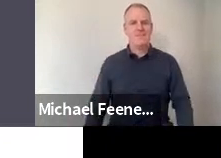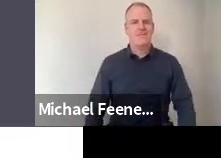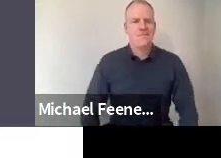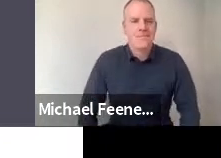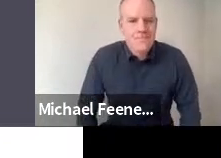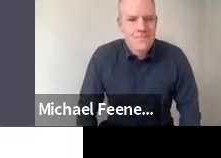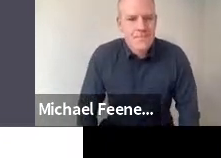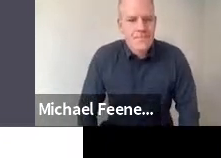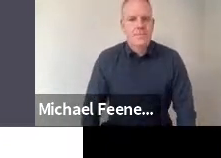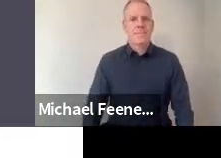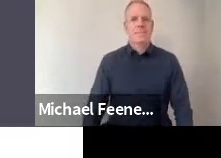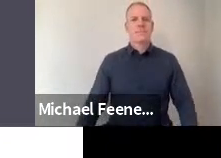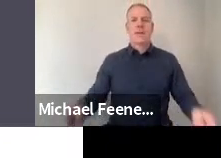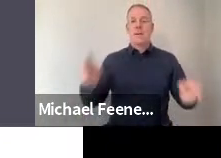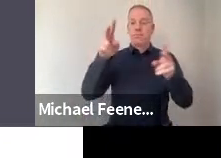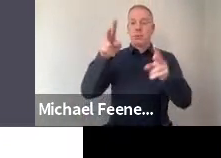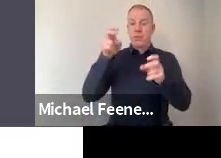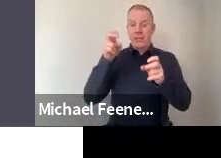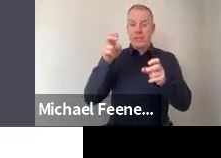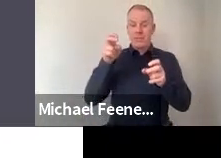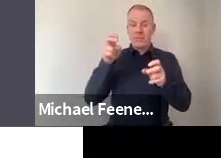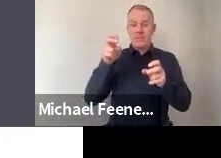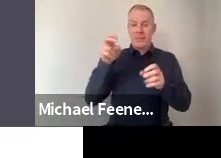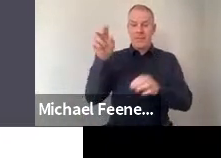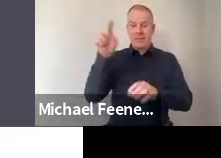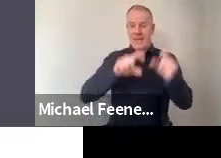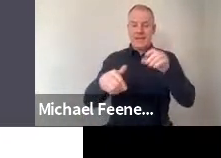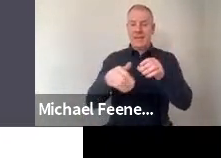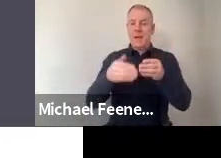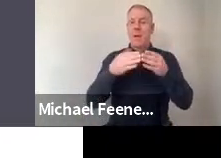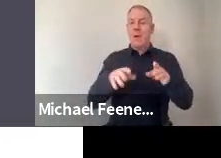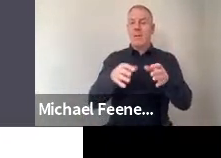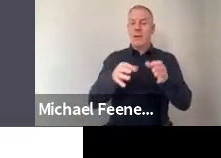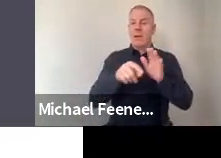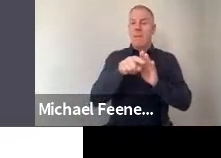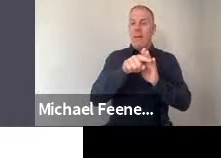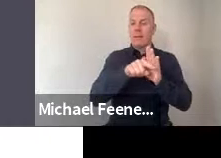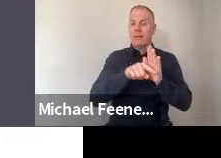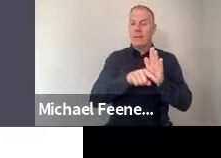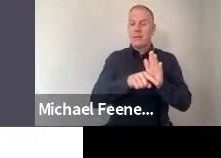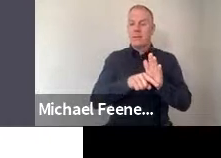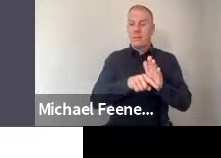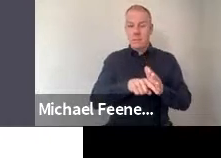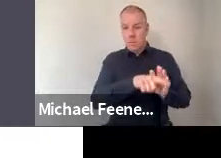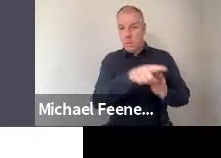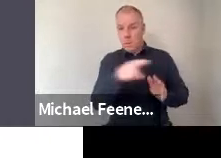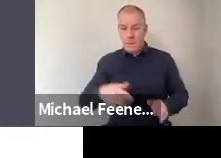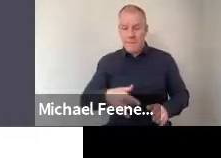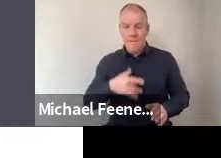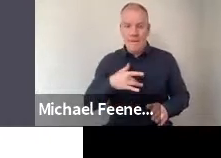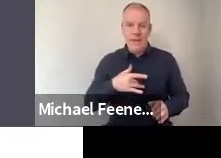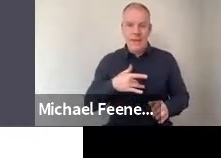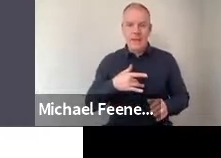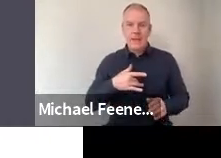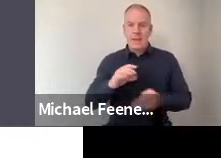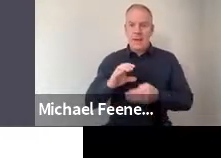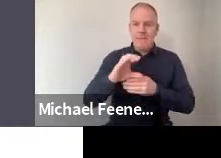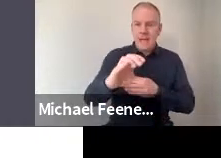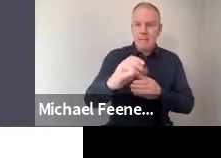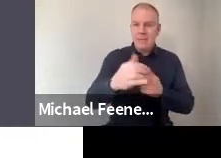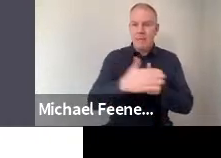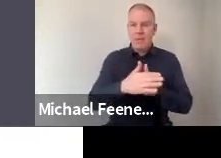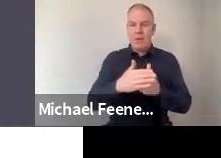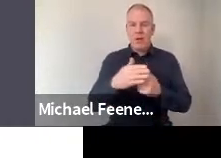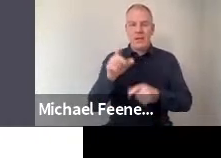So perceptions of science in public policy, we asked people about how they felt about investment in science